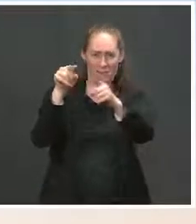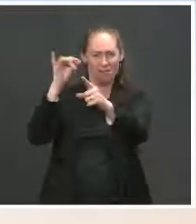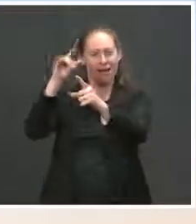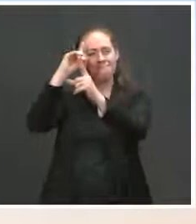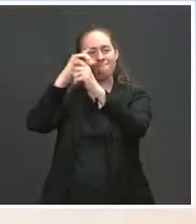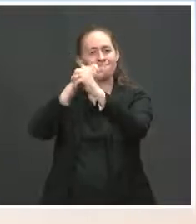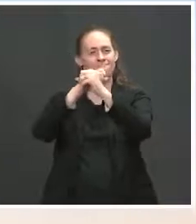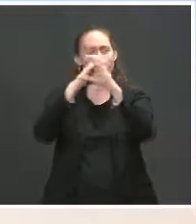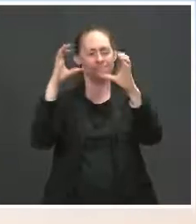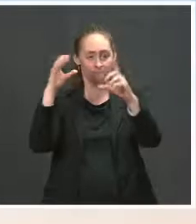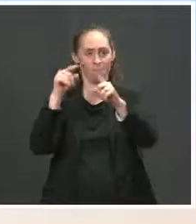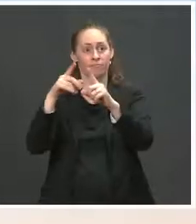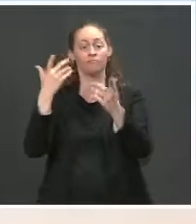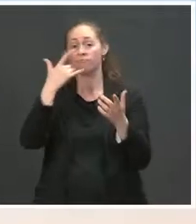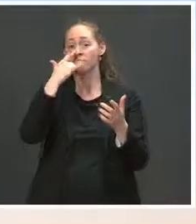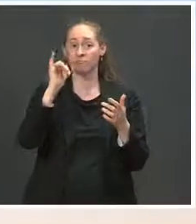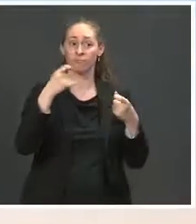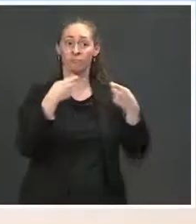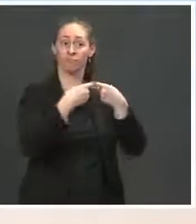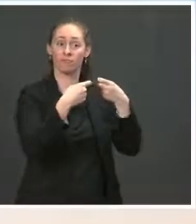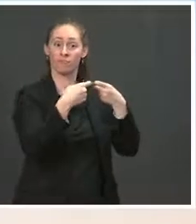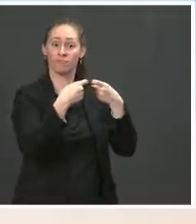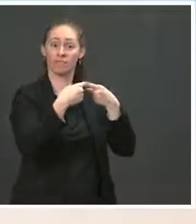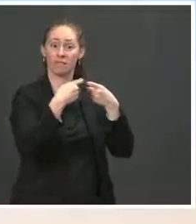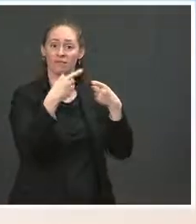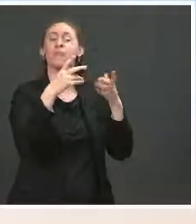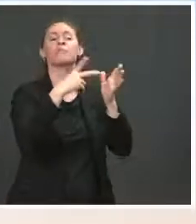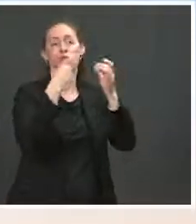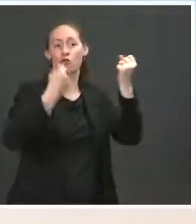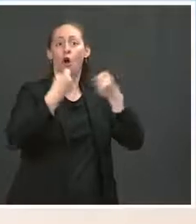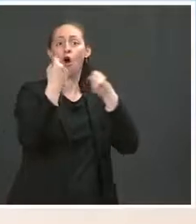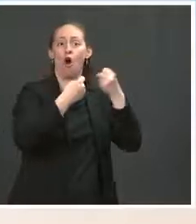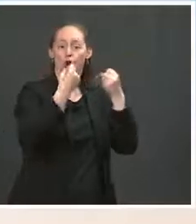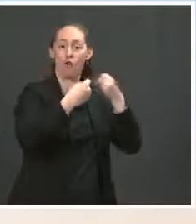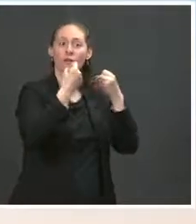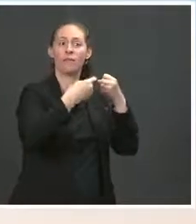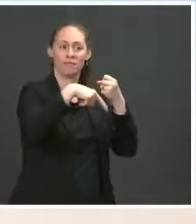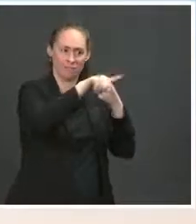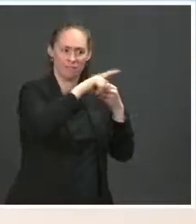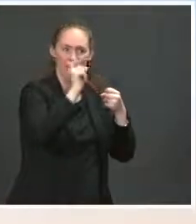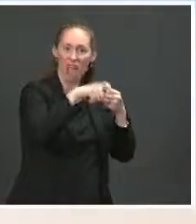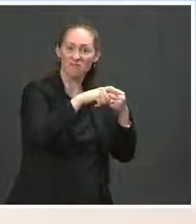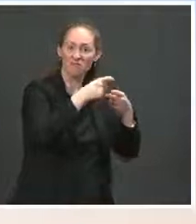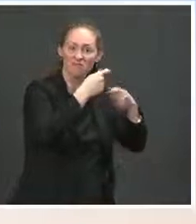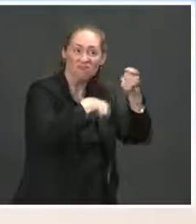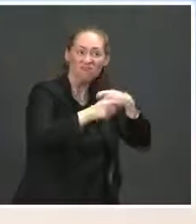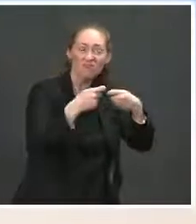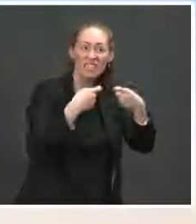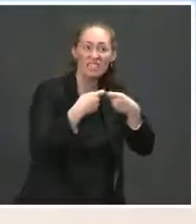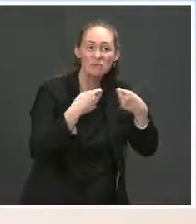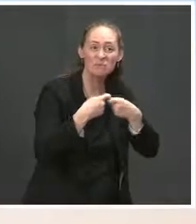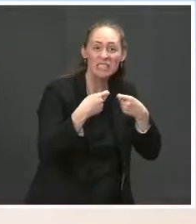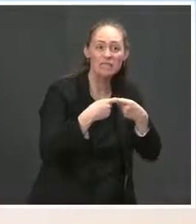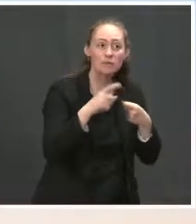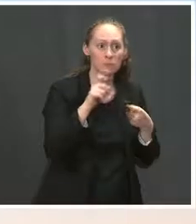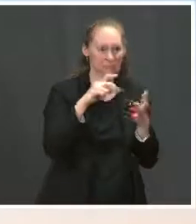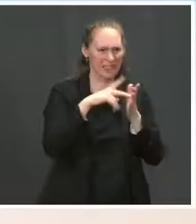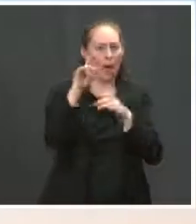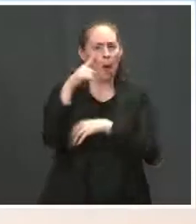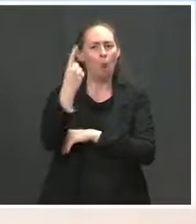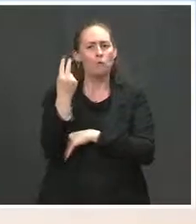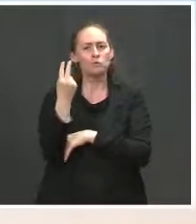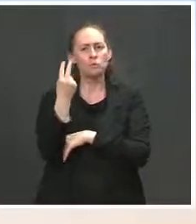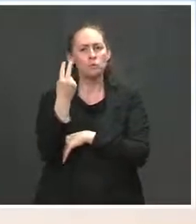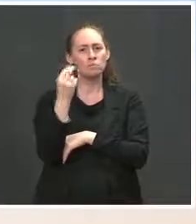new cars and SUVs that are being sold at dealerships would need to be electric. Right now, it's only about 2 percent. Is that something that the President